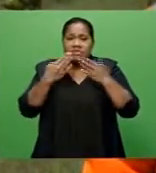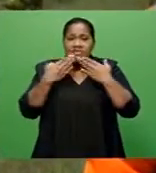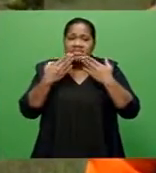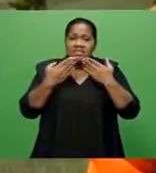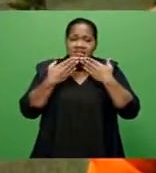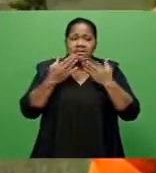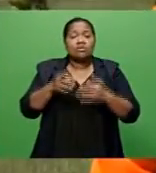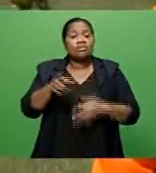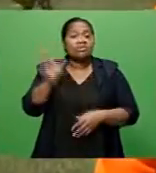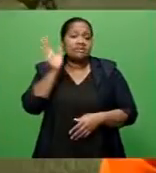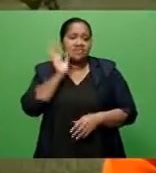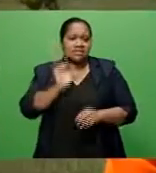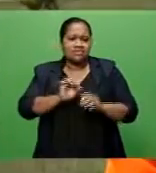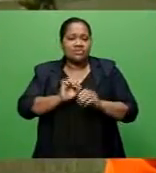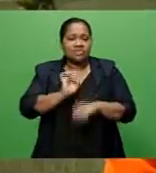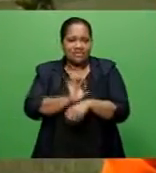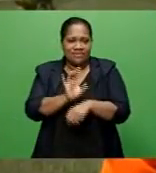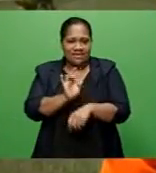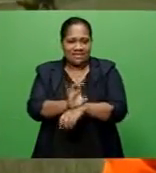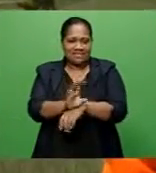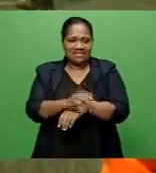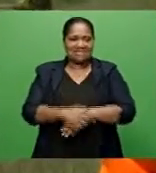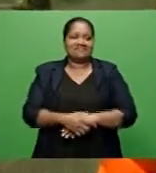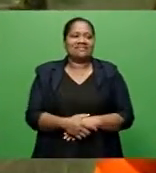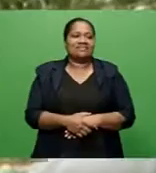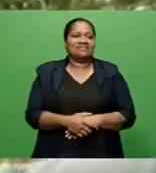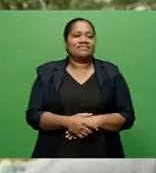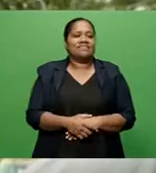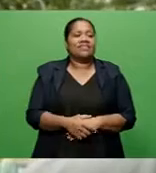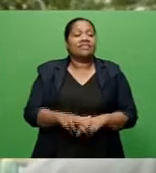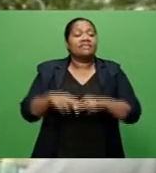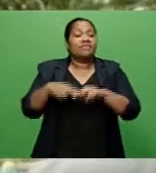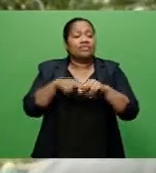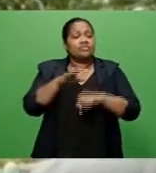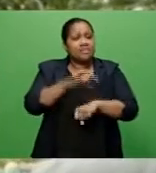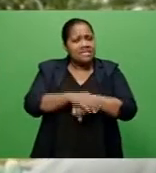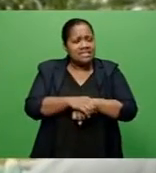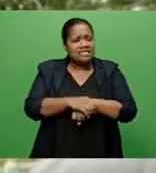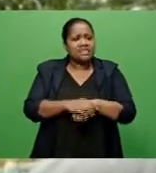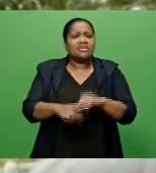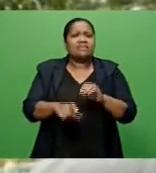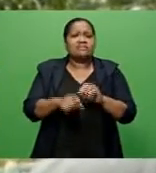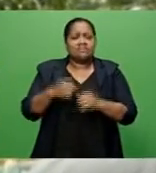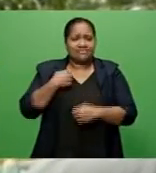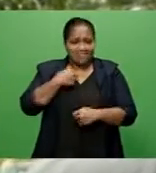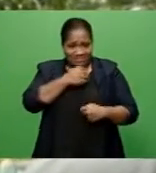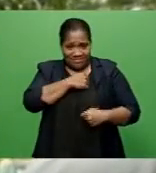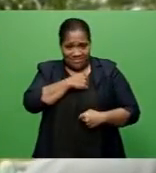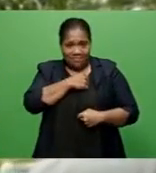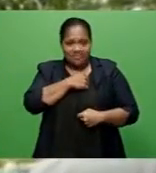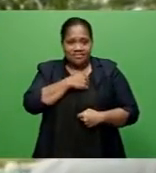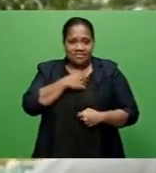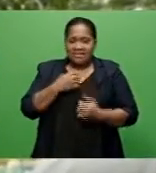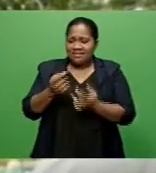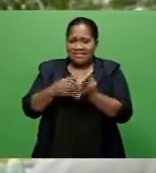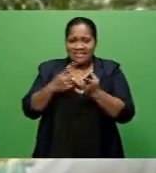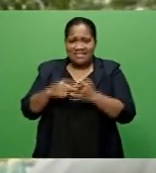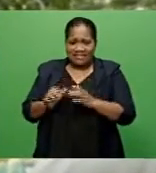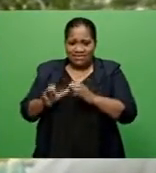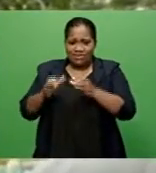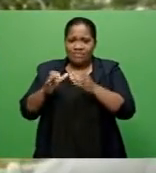advisories. The Fiji Police Force, the RFMF and Disaster Response Authorities are deployed nationwide.